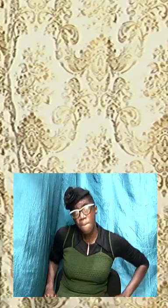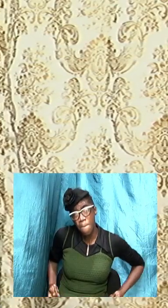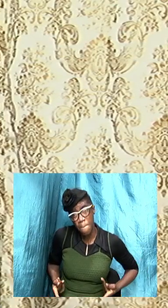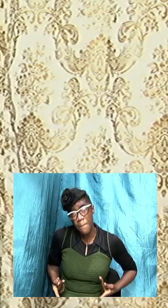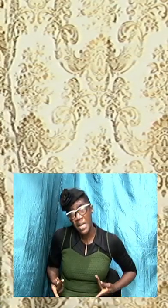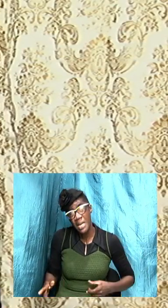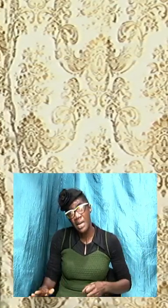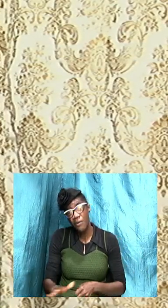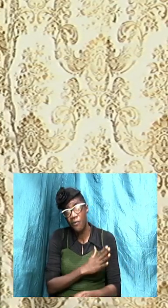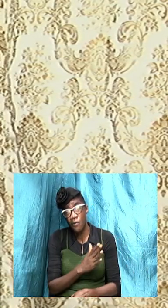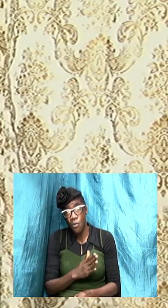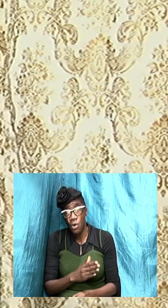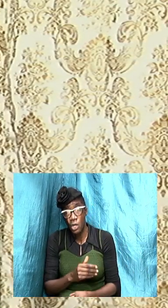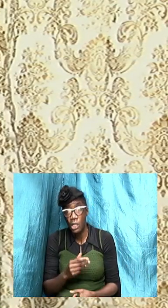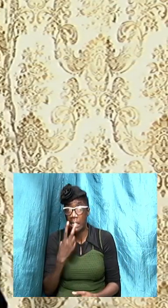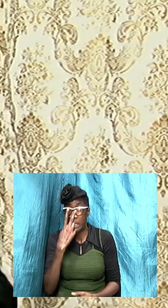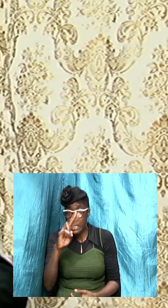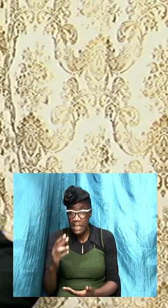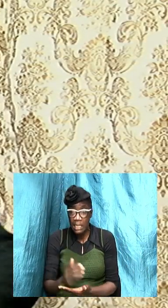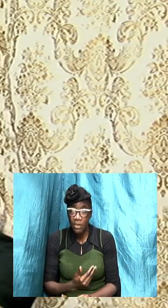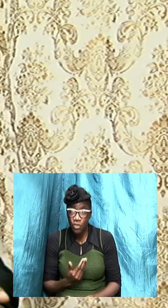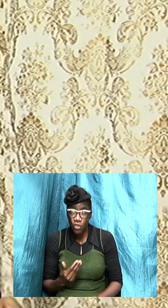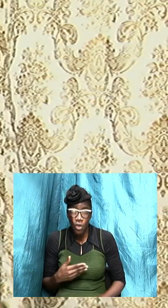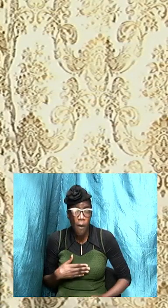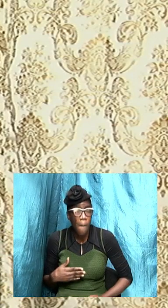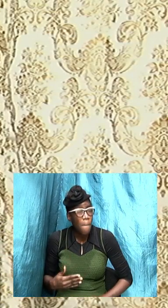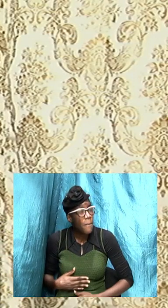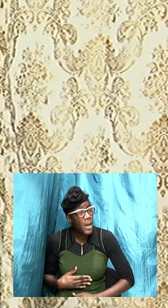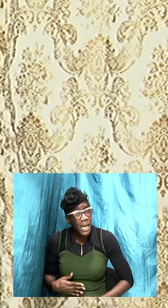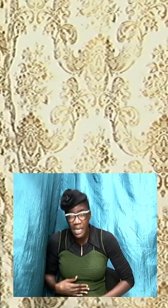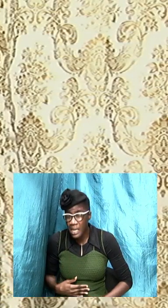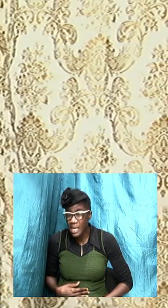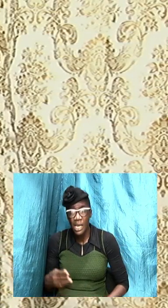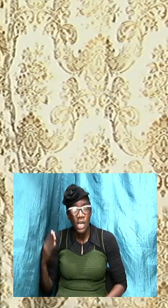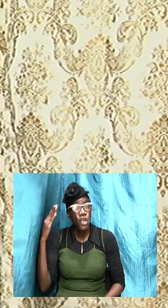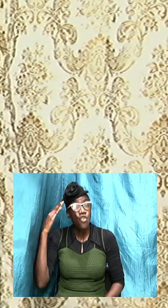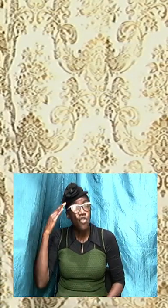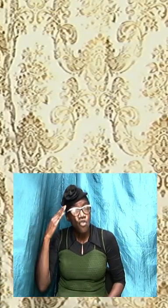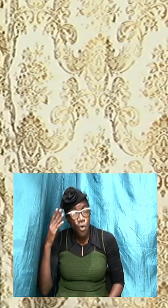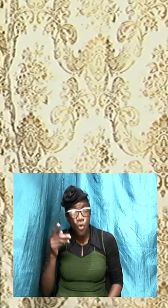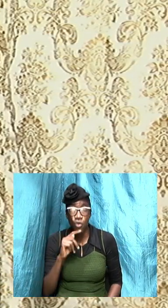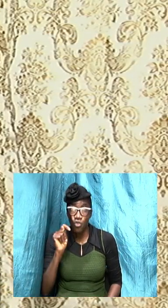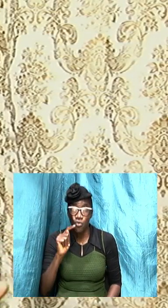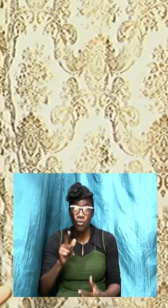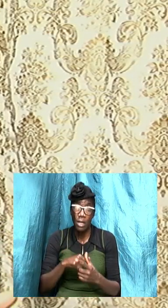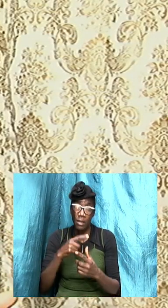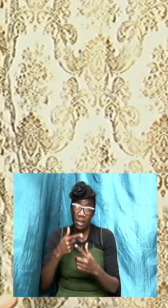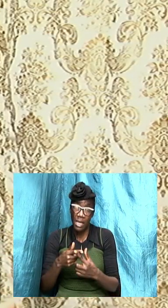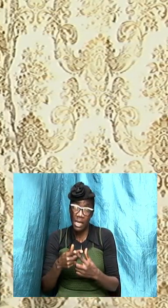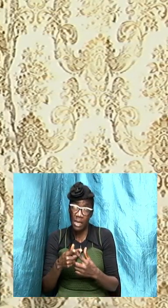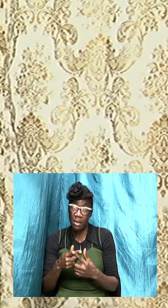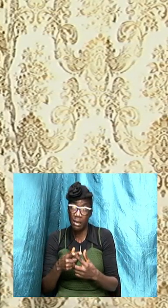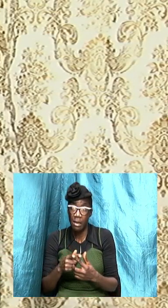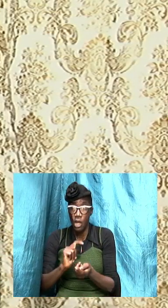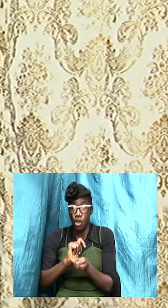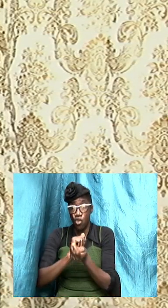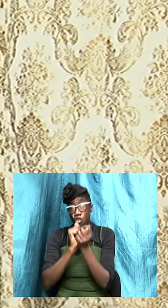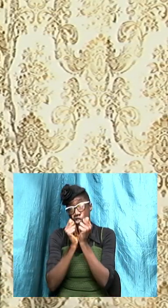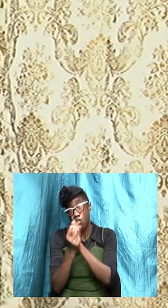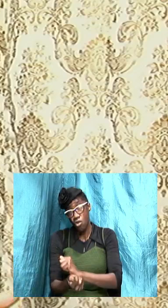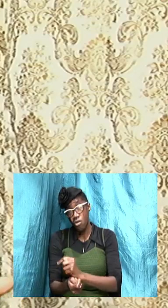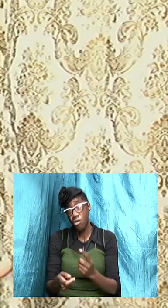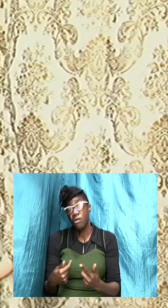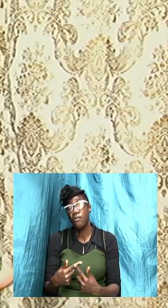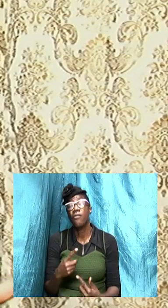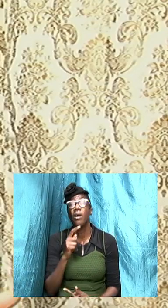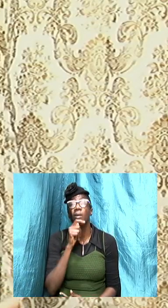know the truth and then they turn from the truth and you